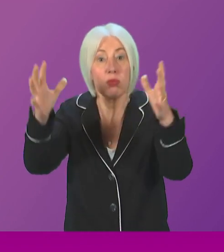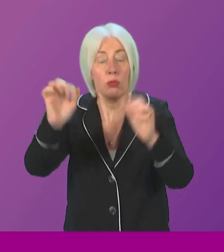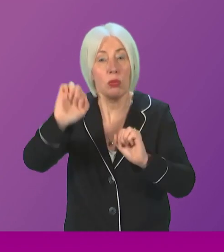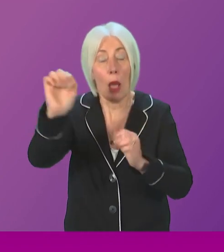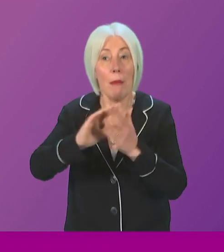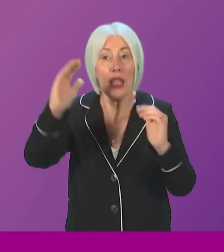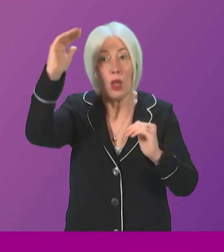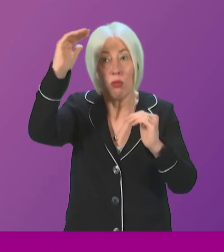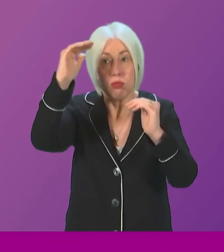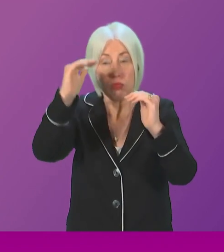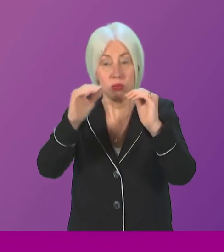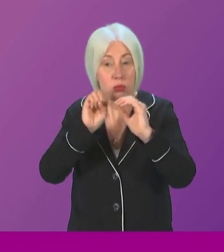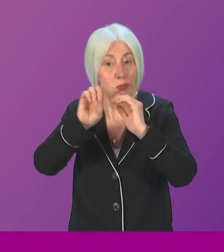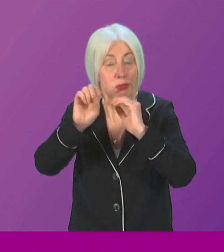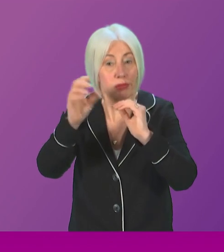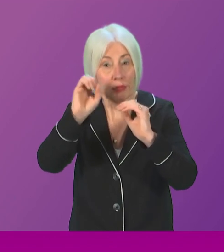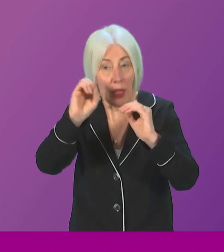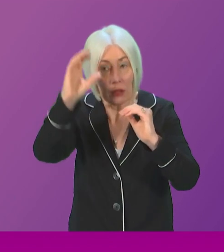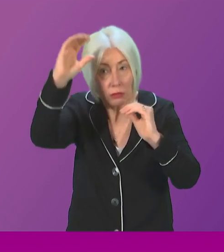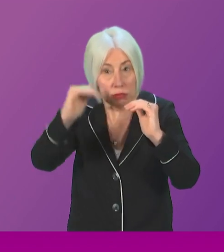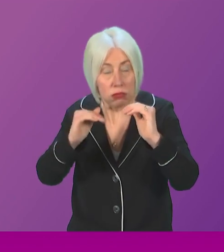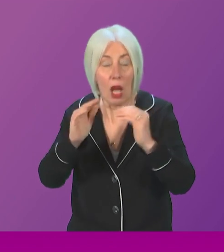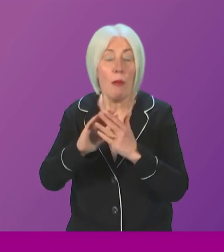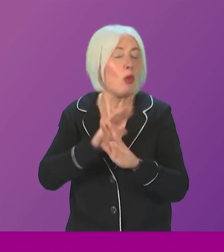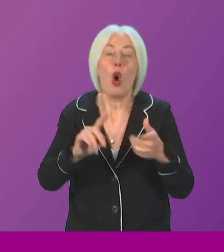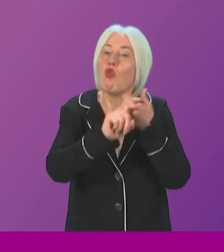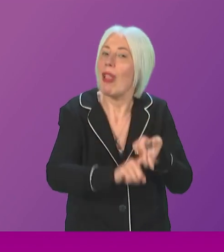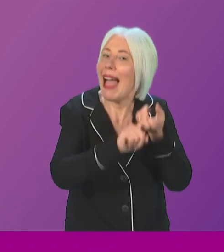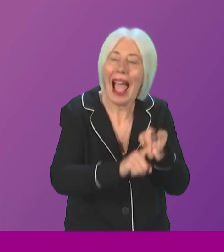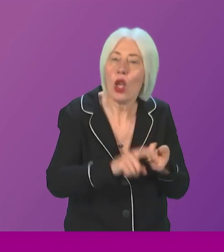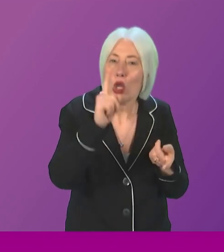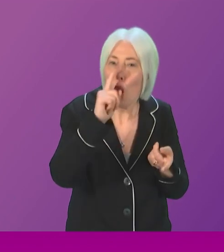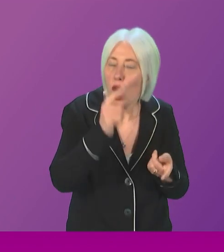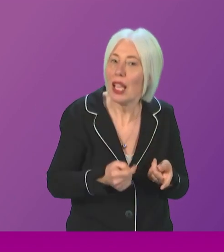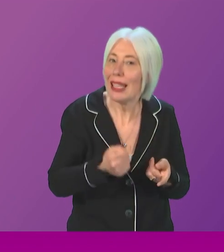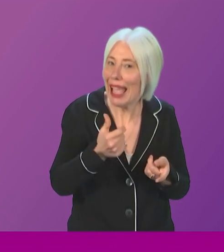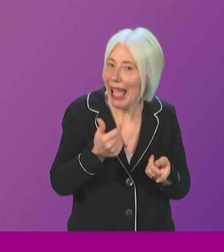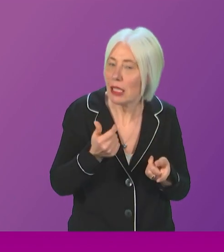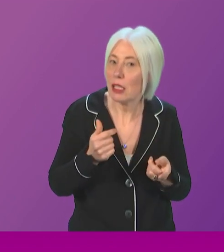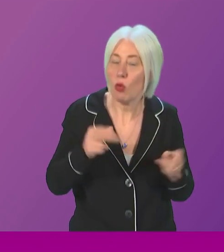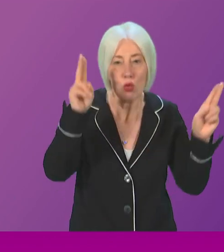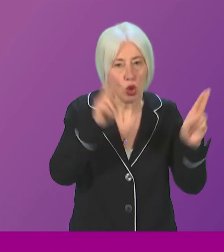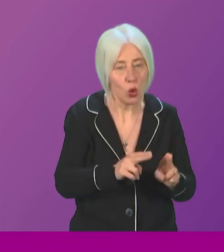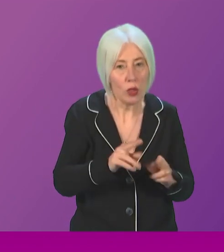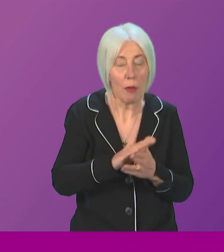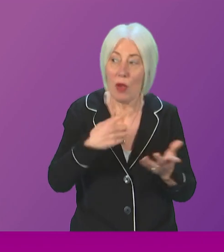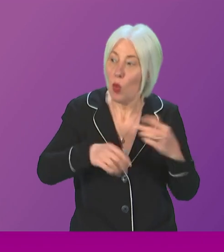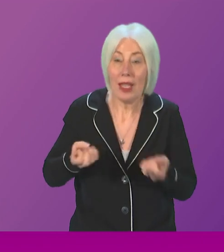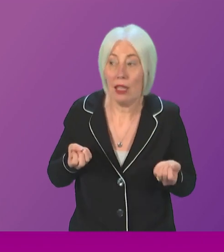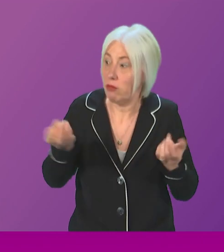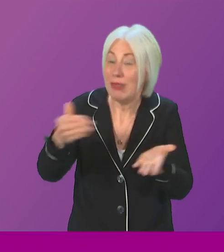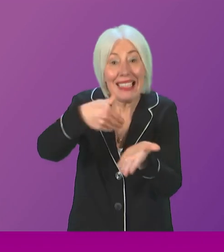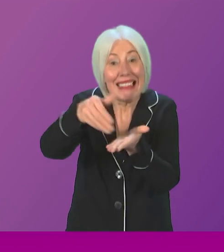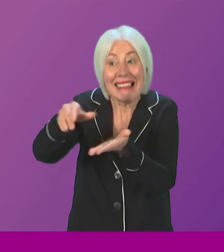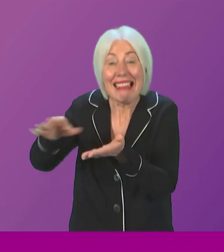will not only be less reliant on importing oil and gas, but hopefully be a net exporter of cleaner and greener energy to the rest of the UK